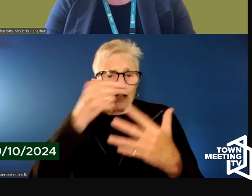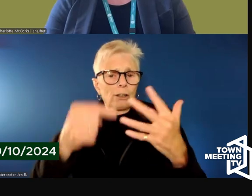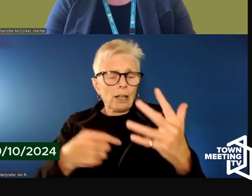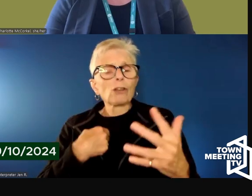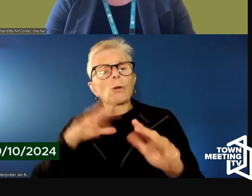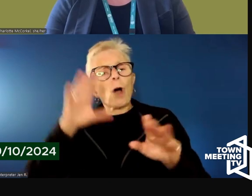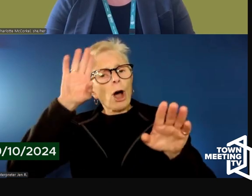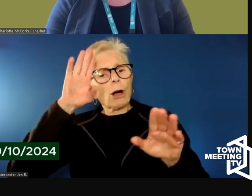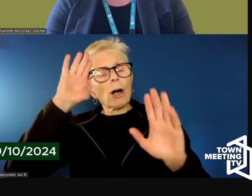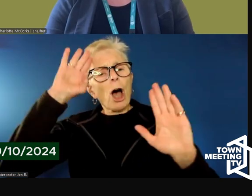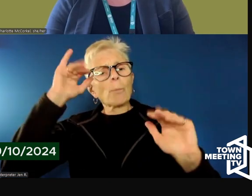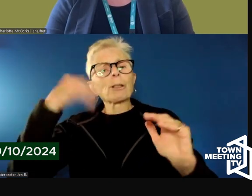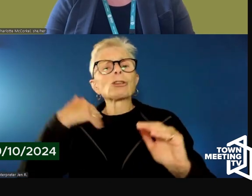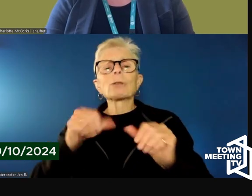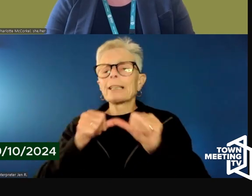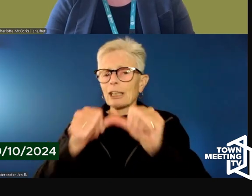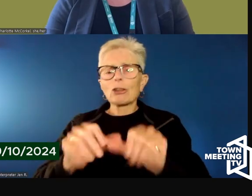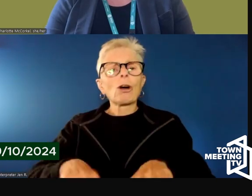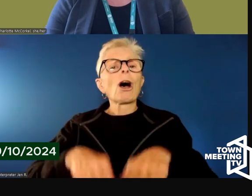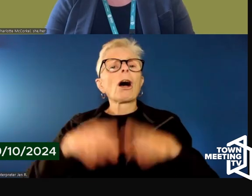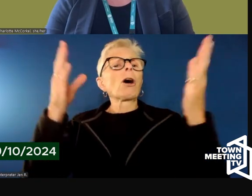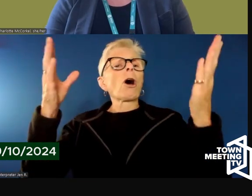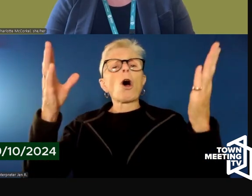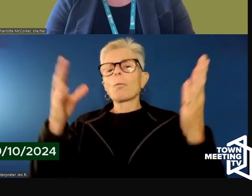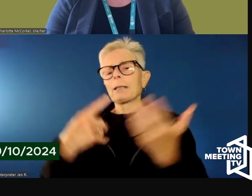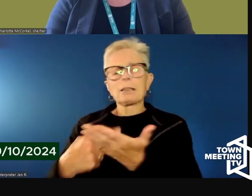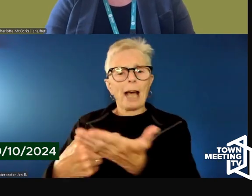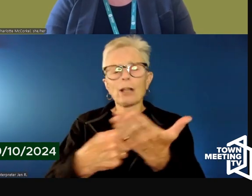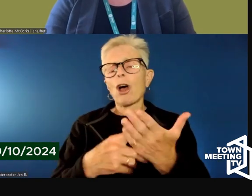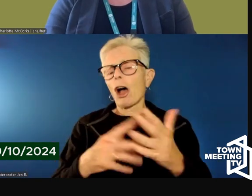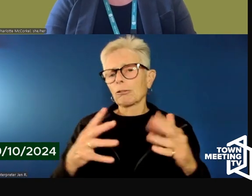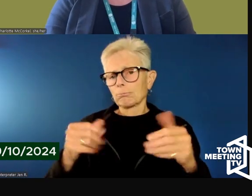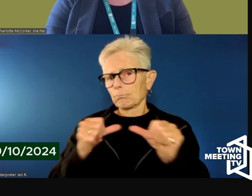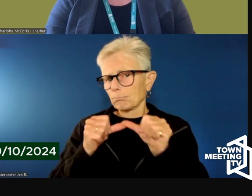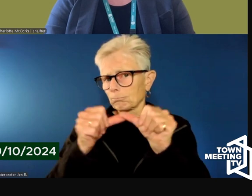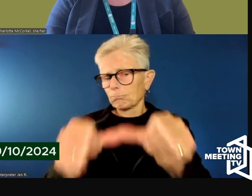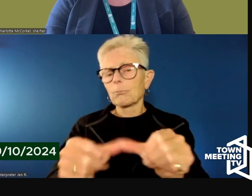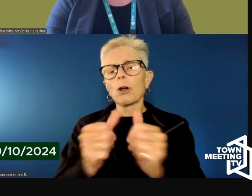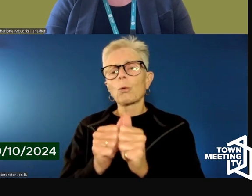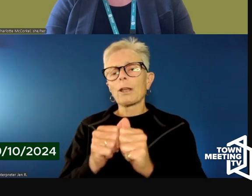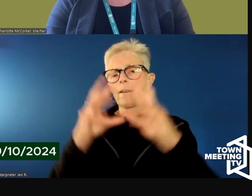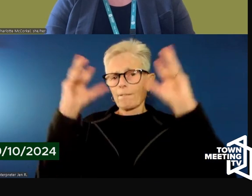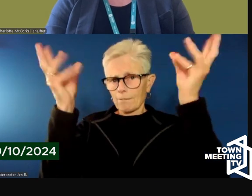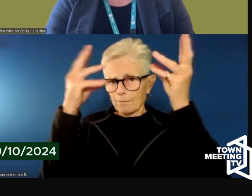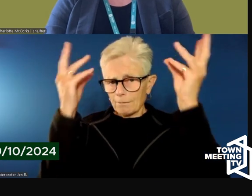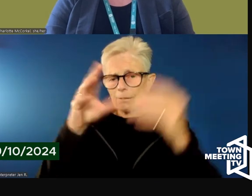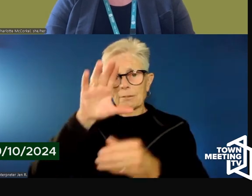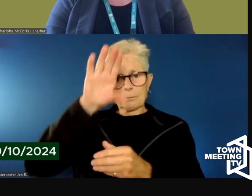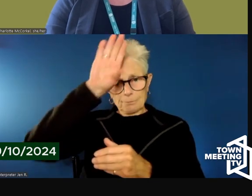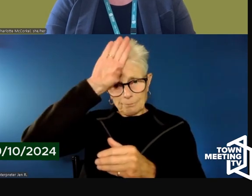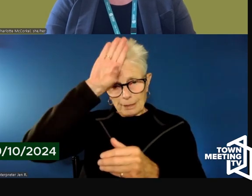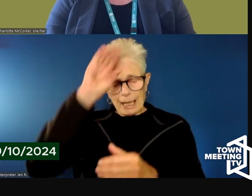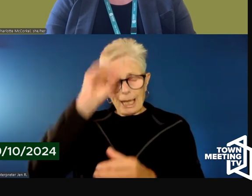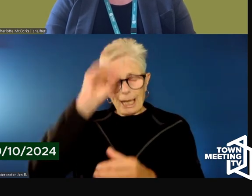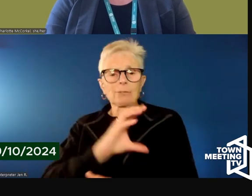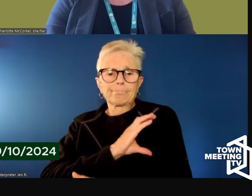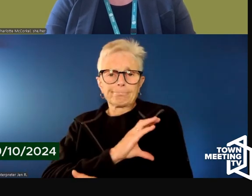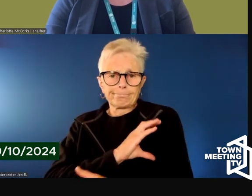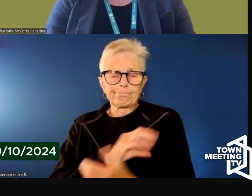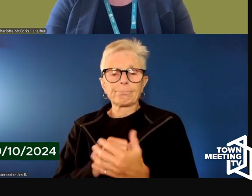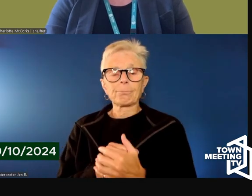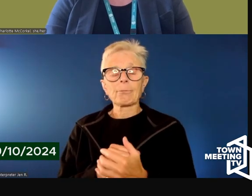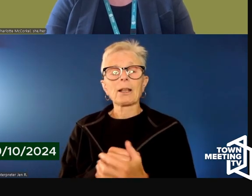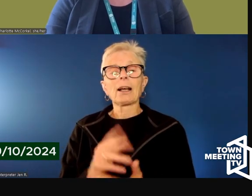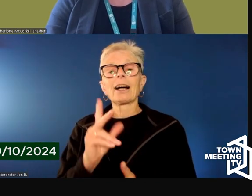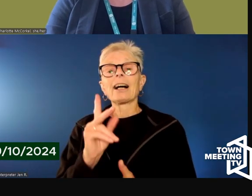open dialogue with law enforcement, fire and ambulance. Yes. Thank you. So then this next one